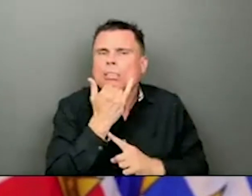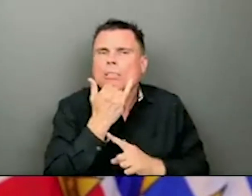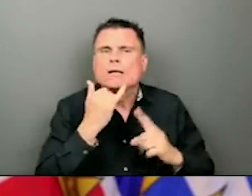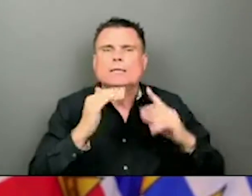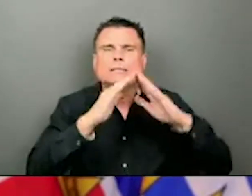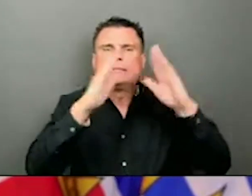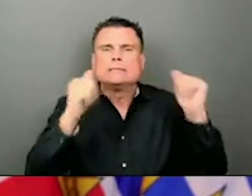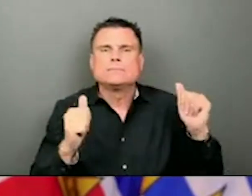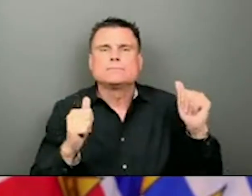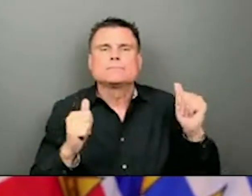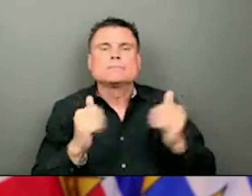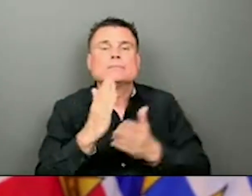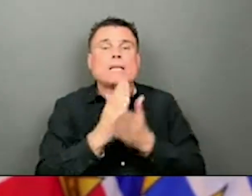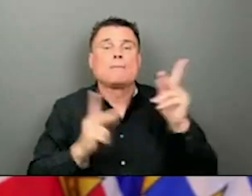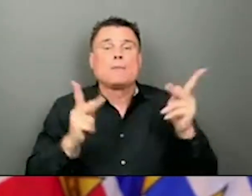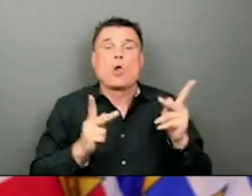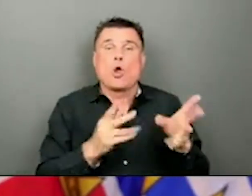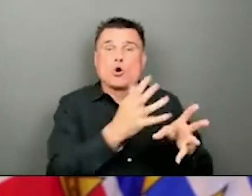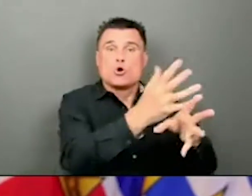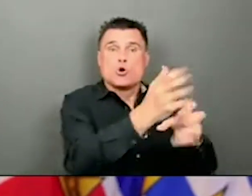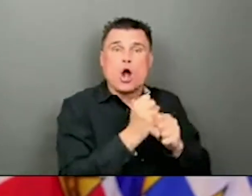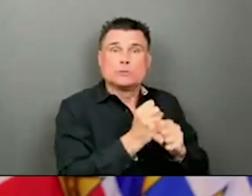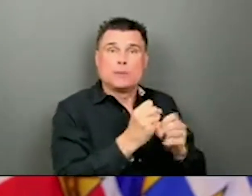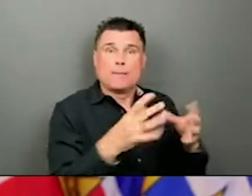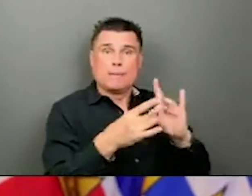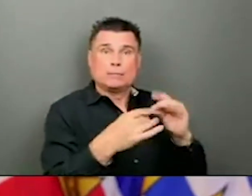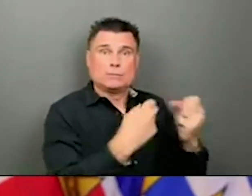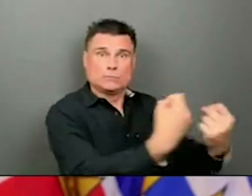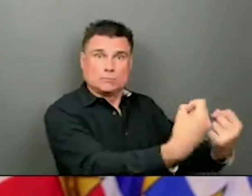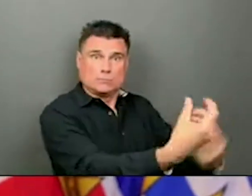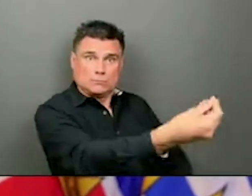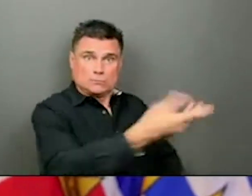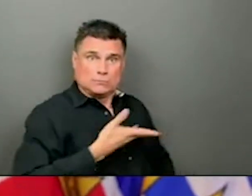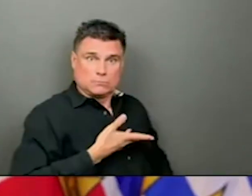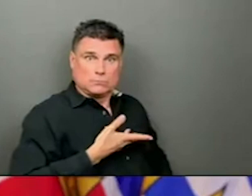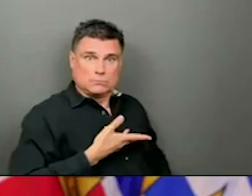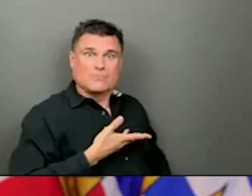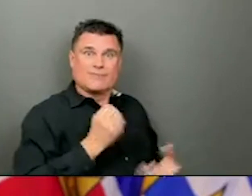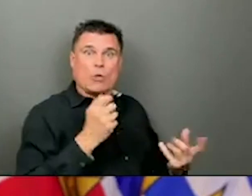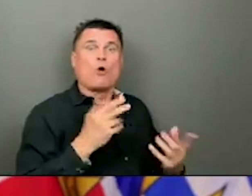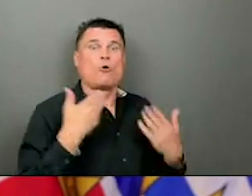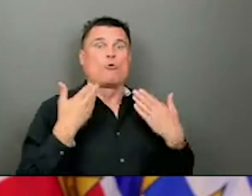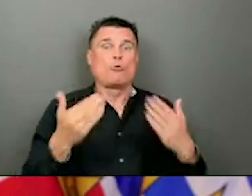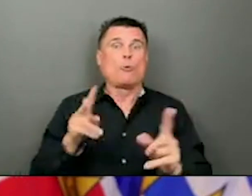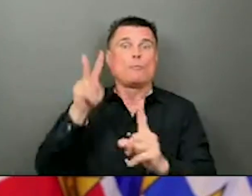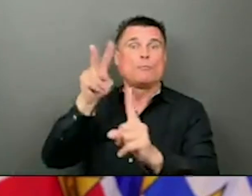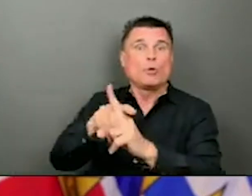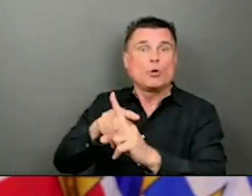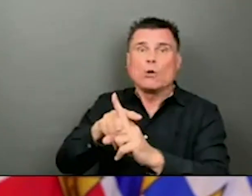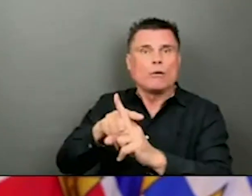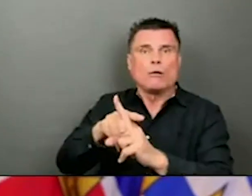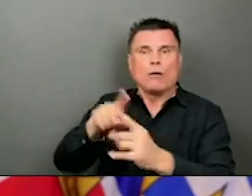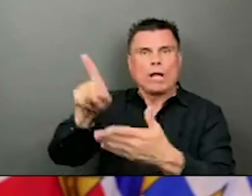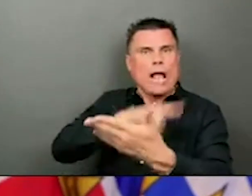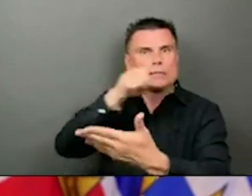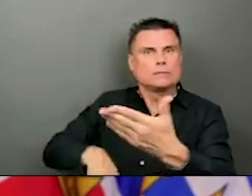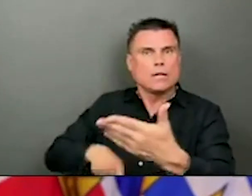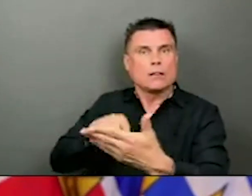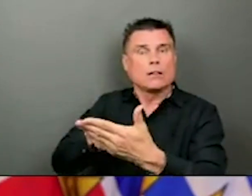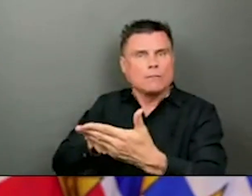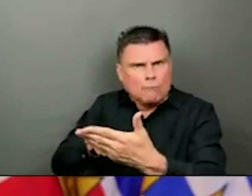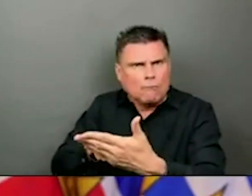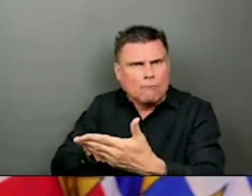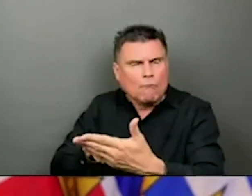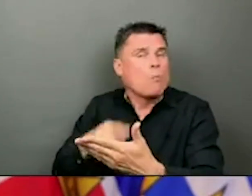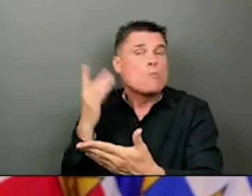they had not yet been at the eight weeks from the initial dose. So that is an